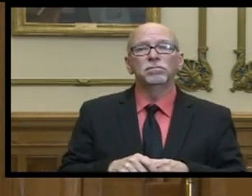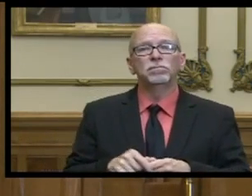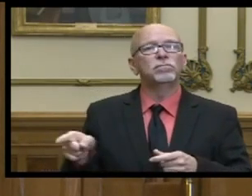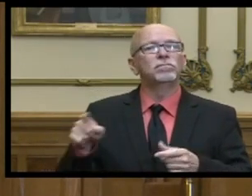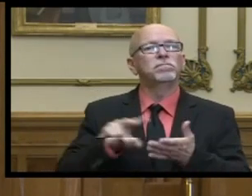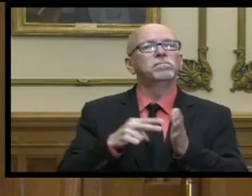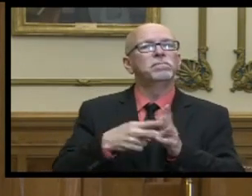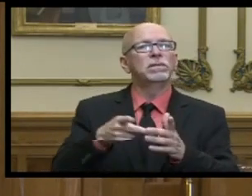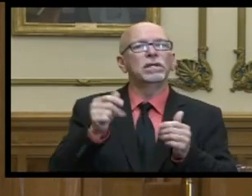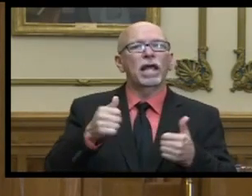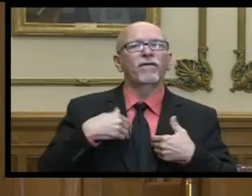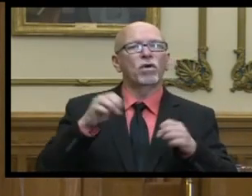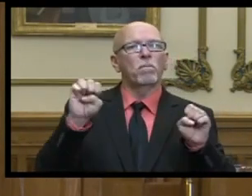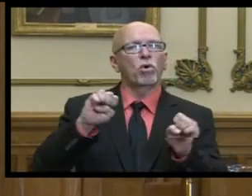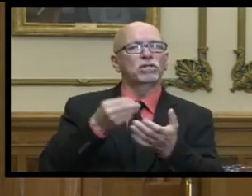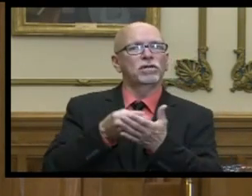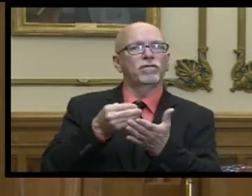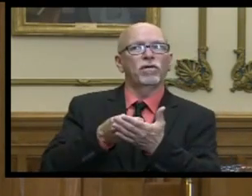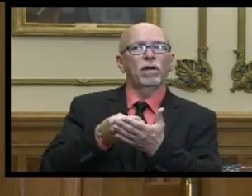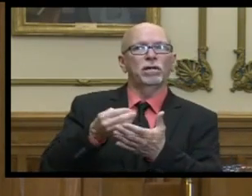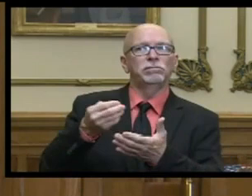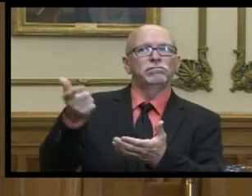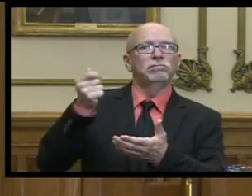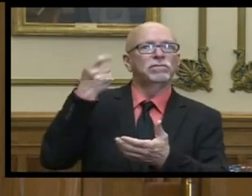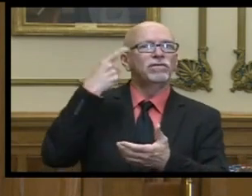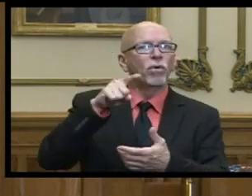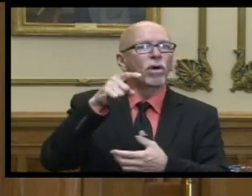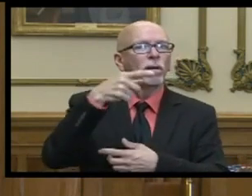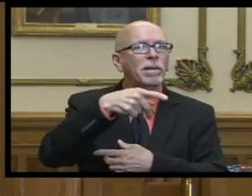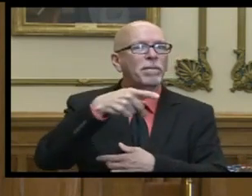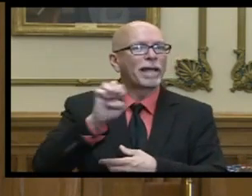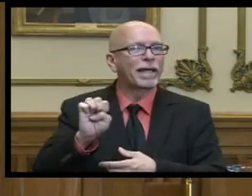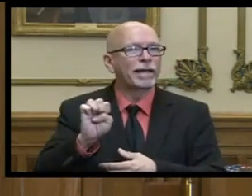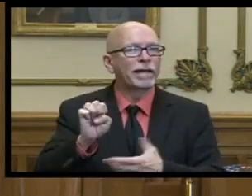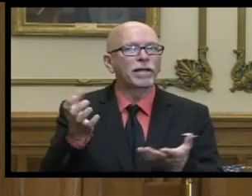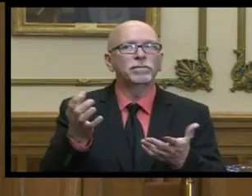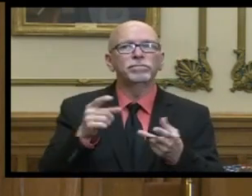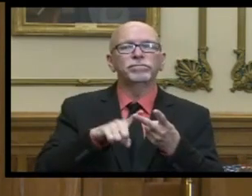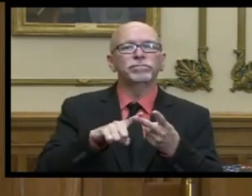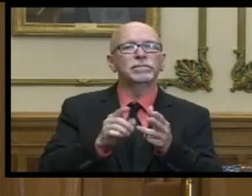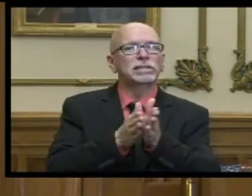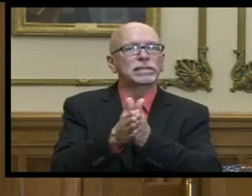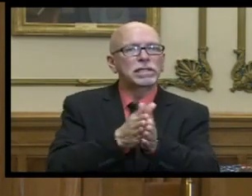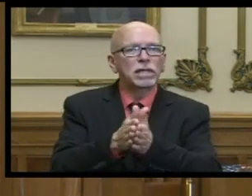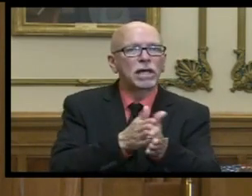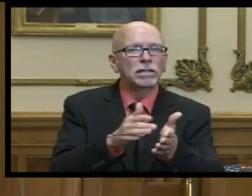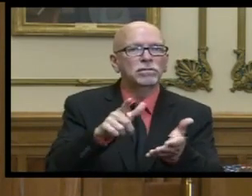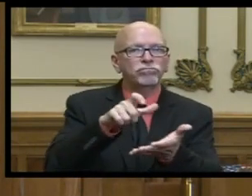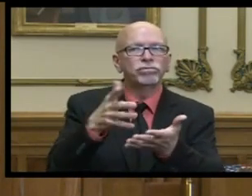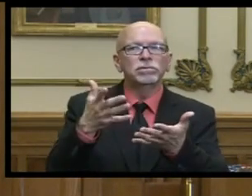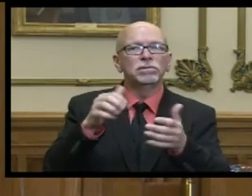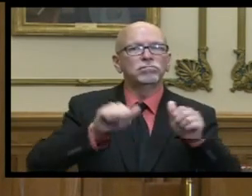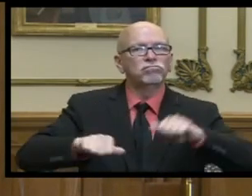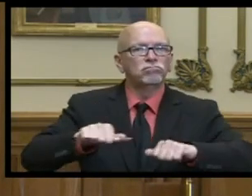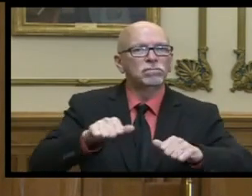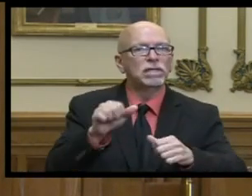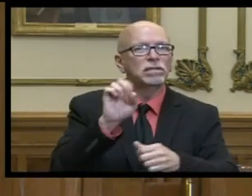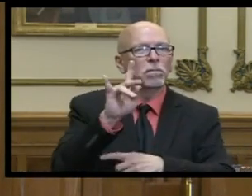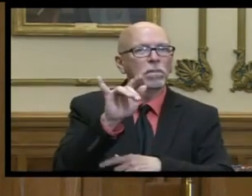allows for emergency funding for such things as personal protective equipment sanitizing supplies